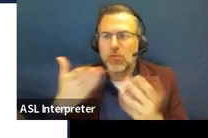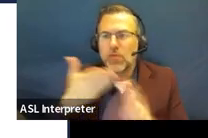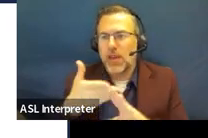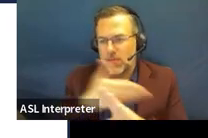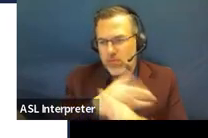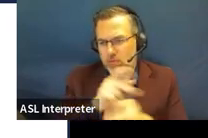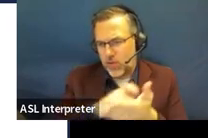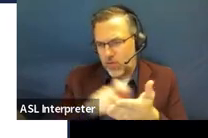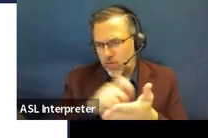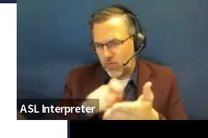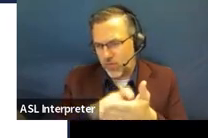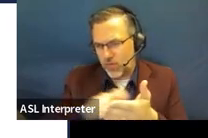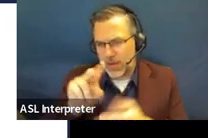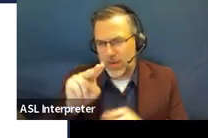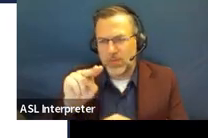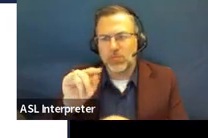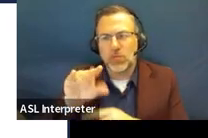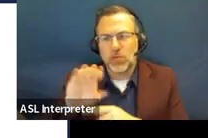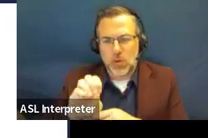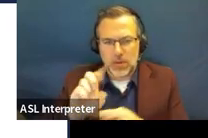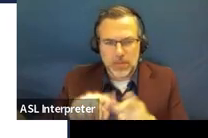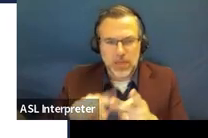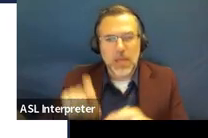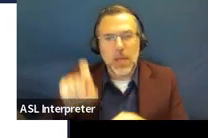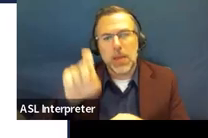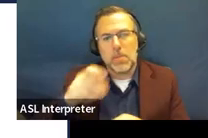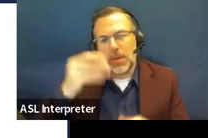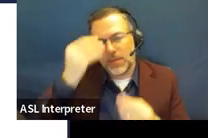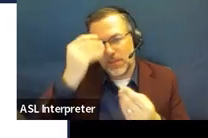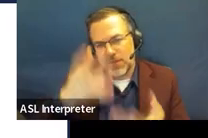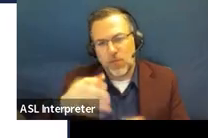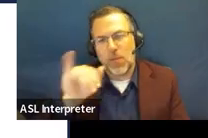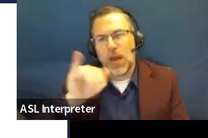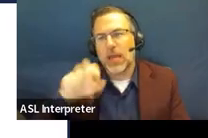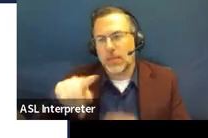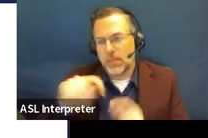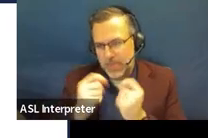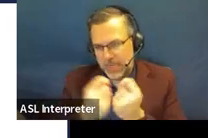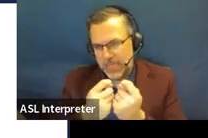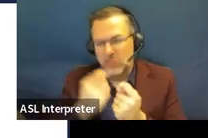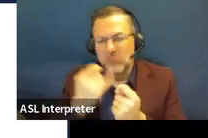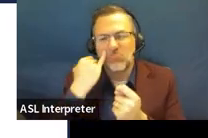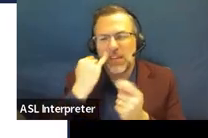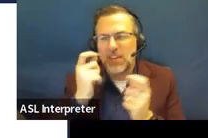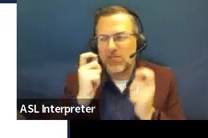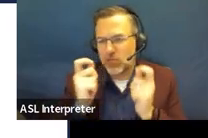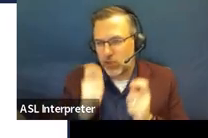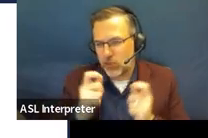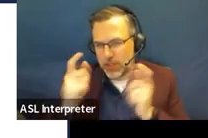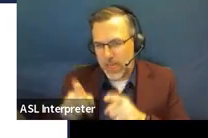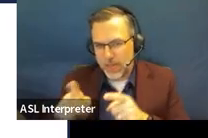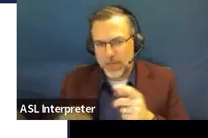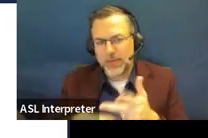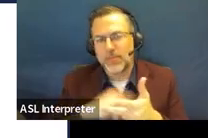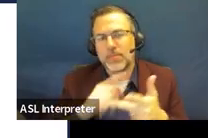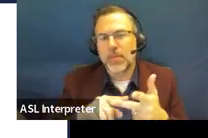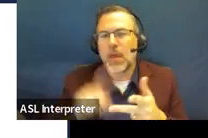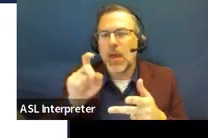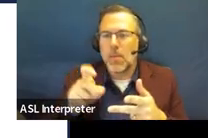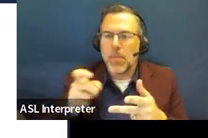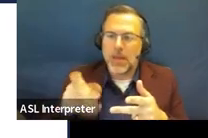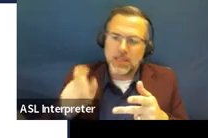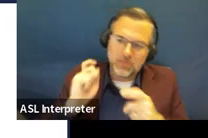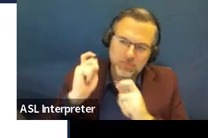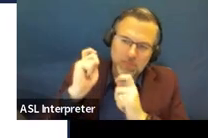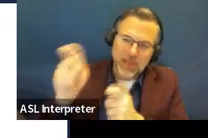must inform the IEP team of any changes that are made, and the SAU must provide the, provide the parent with a revised copy of the IEP